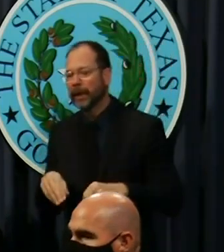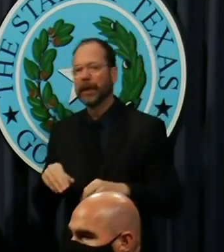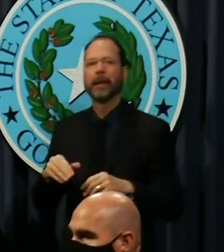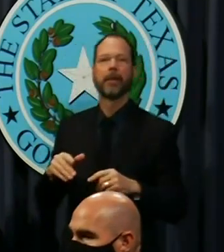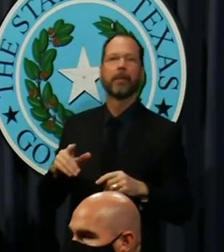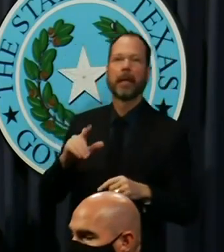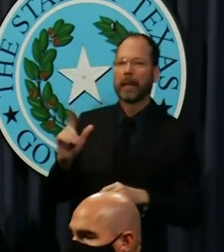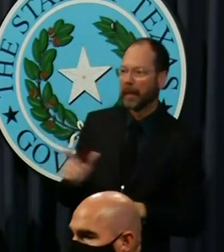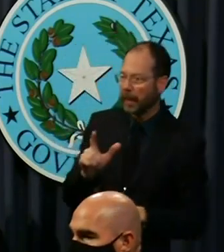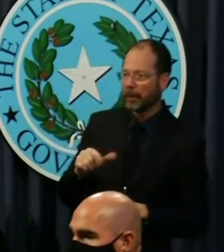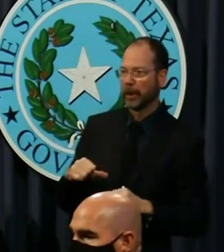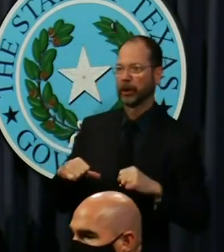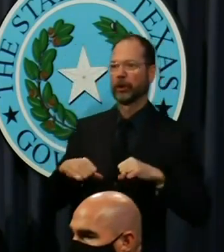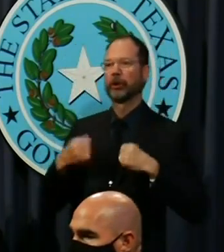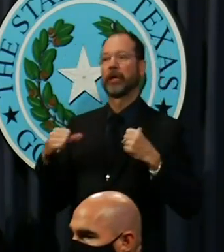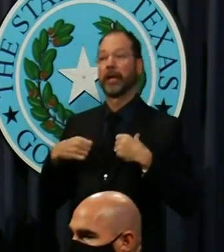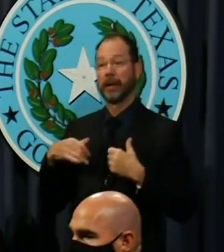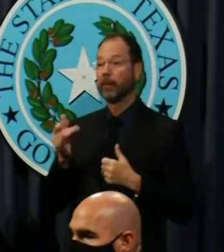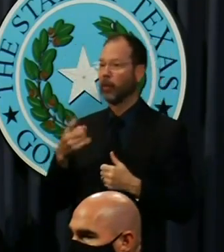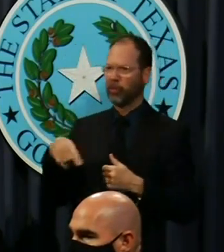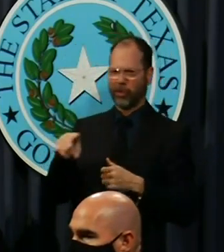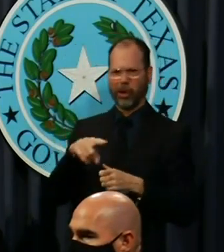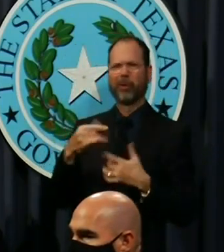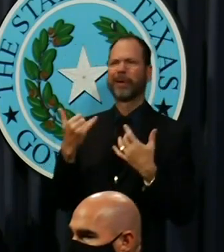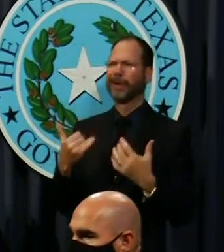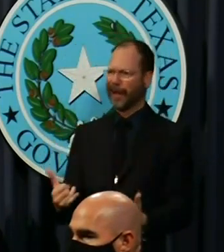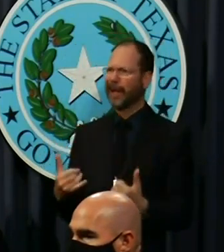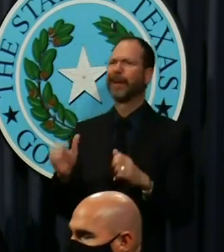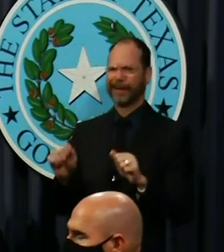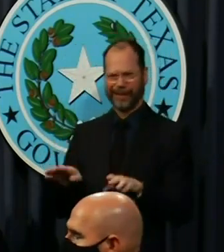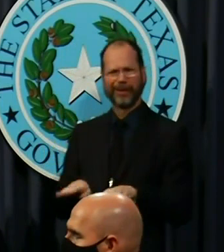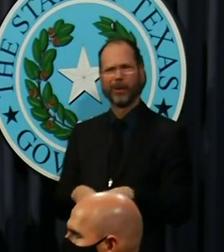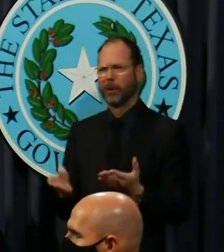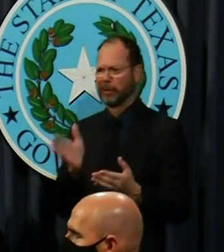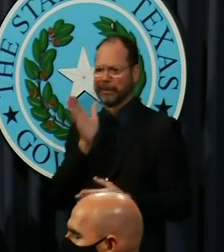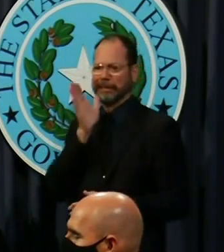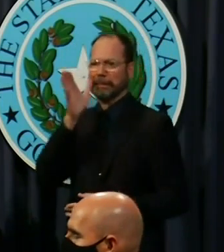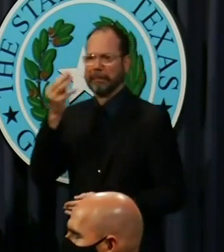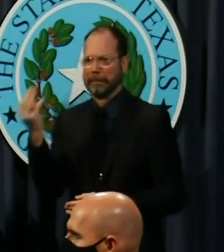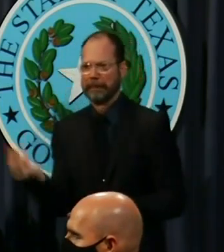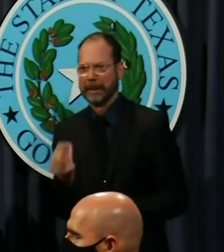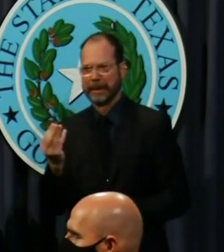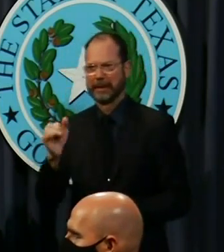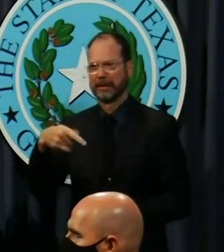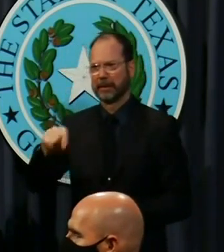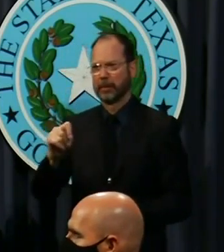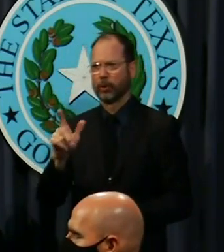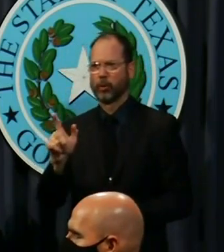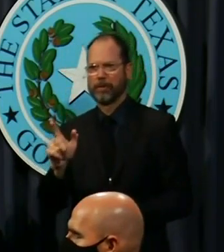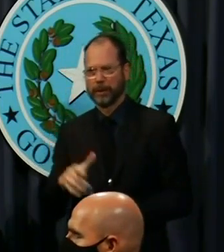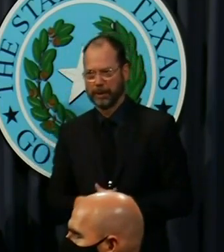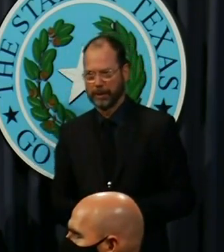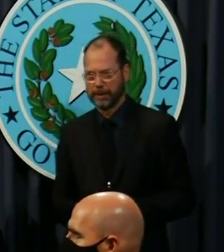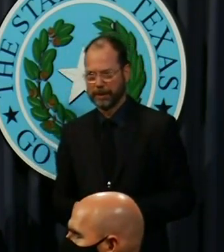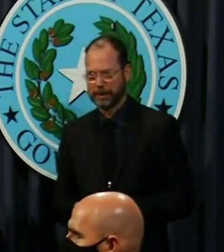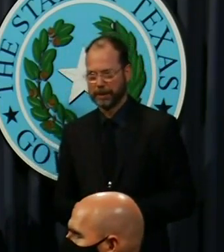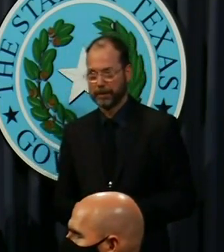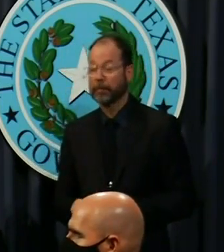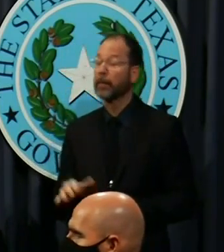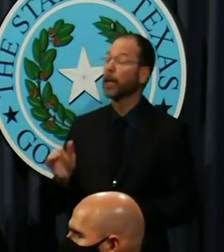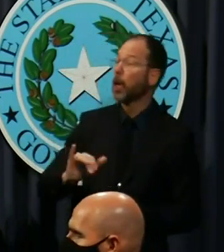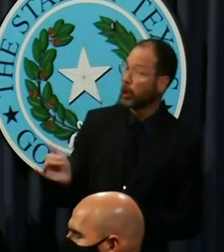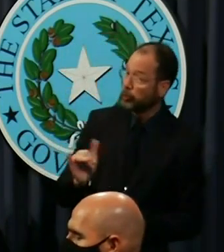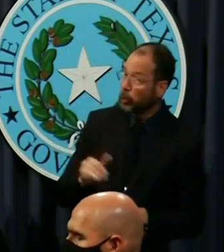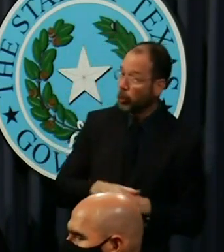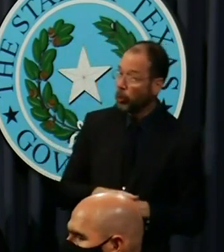and all gyms. Those openings can begin as early as Monday, September 21st. Also,